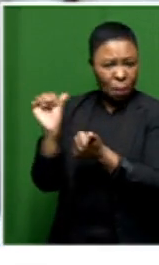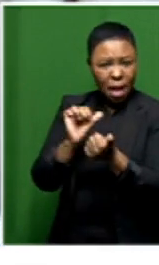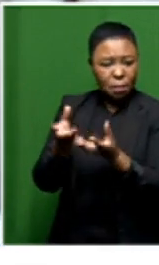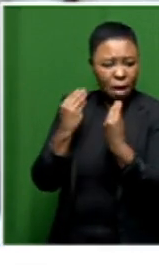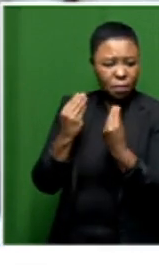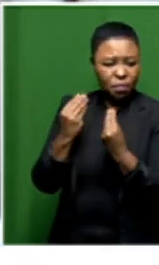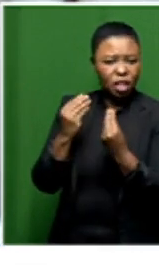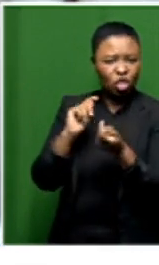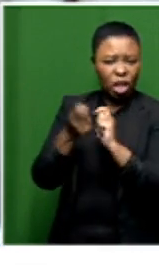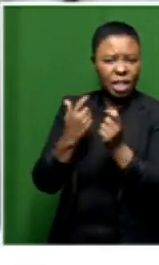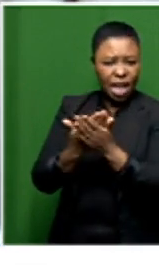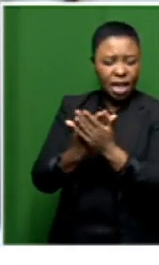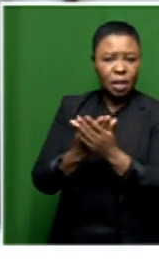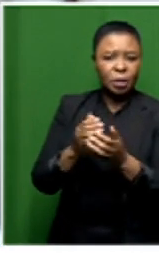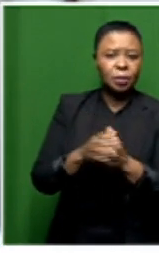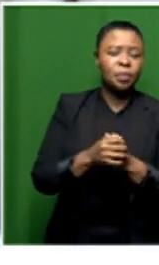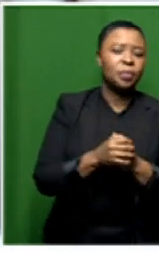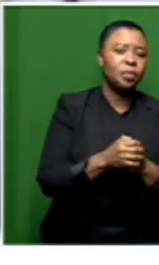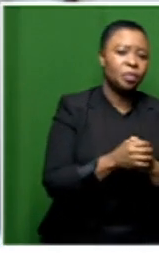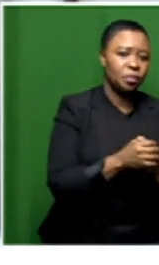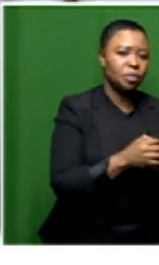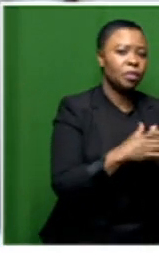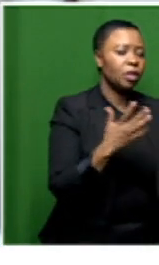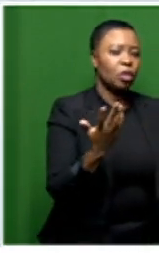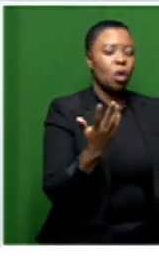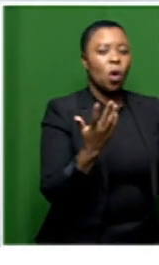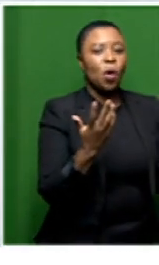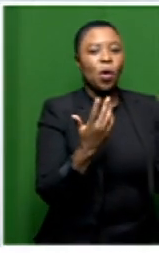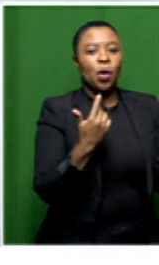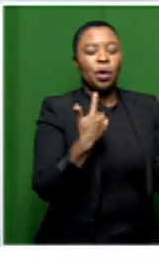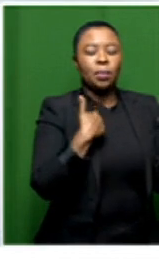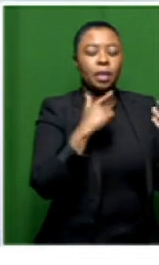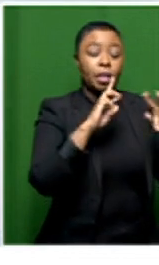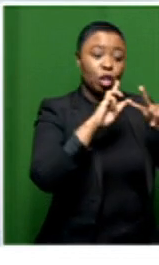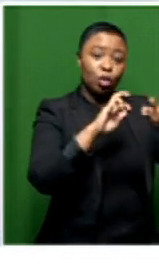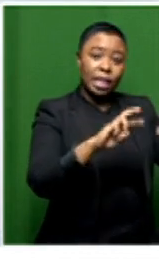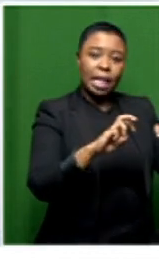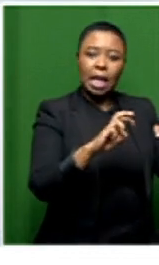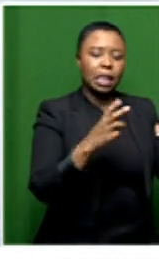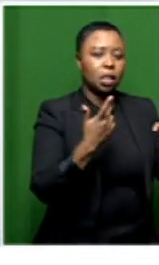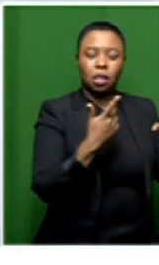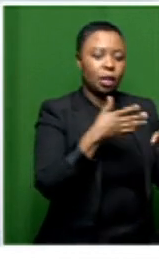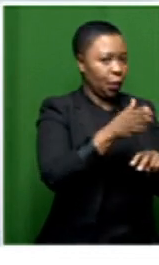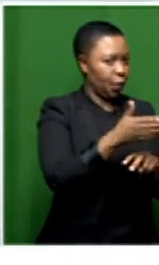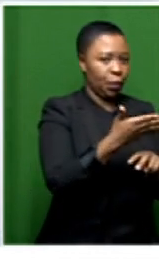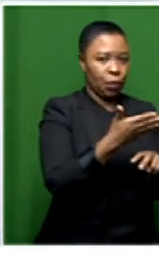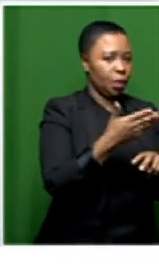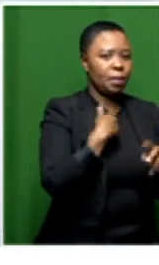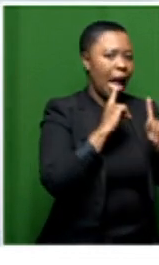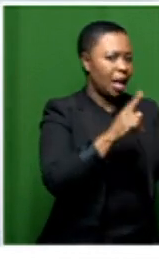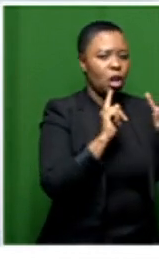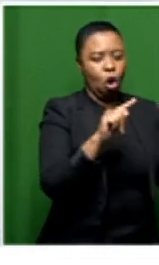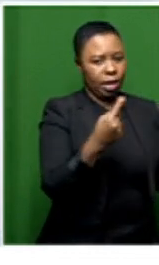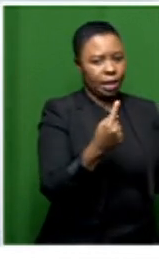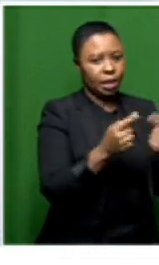uh that is also a question that that i cannot answer simply because the research is not not not there uh it might be